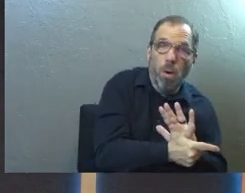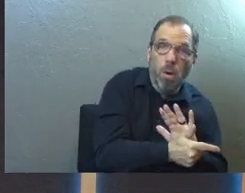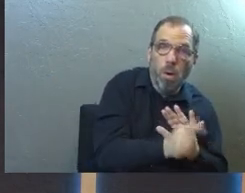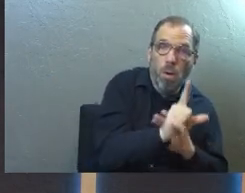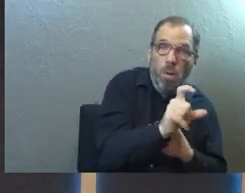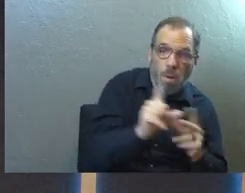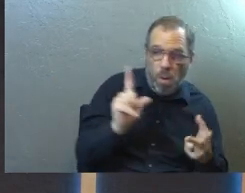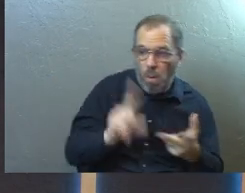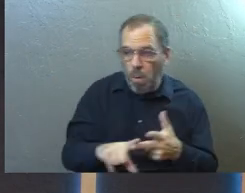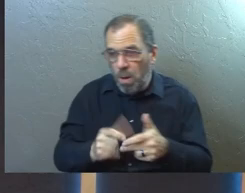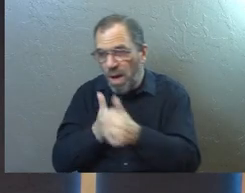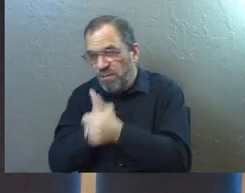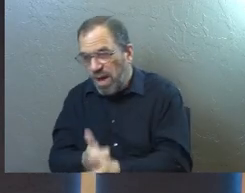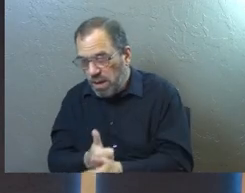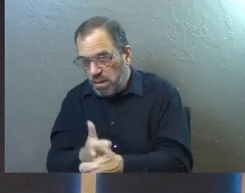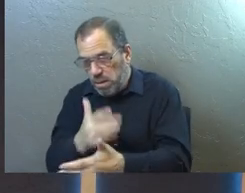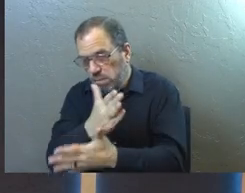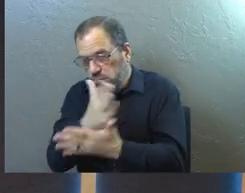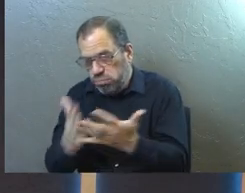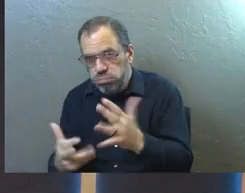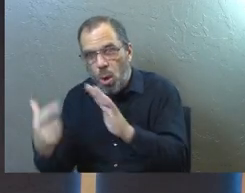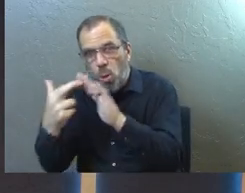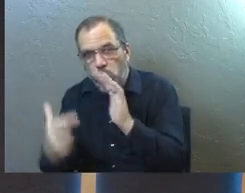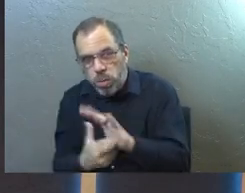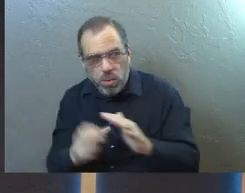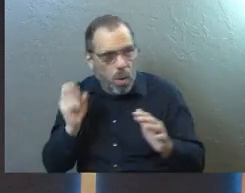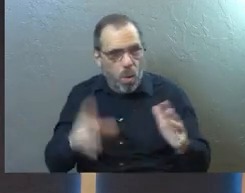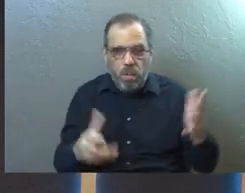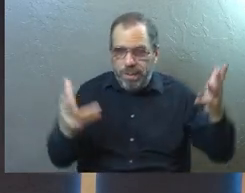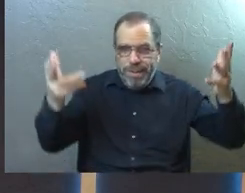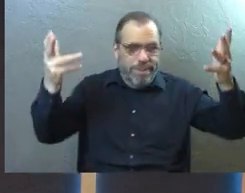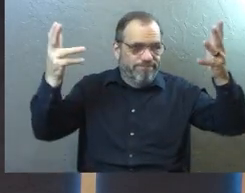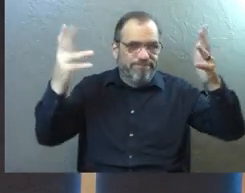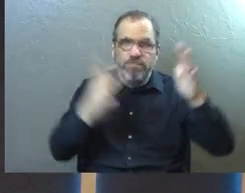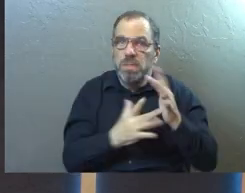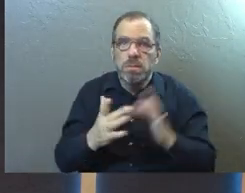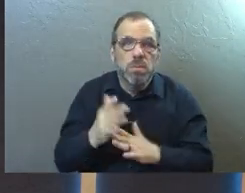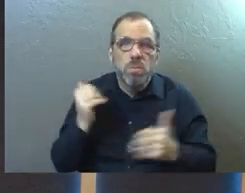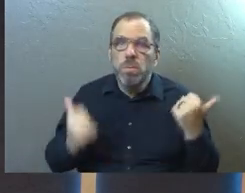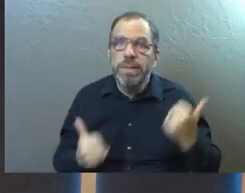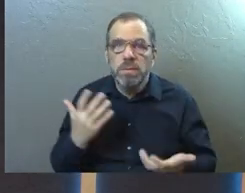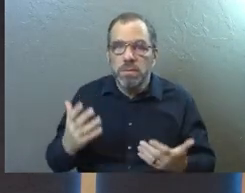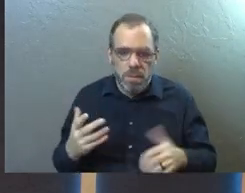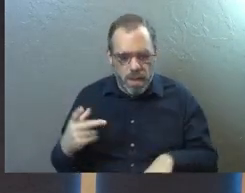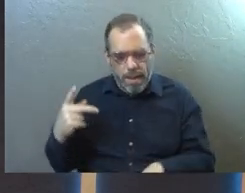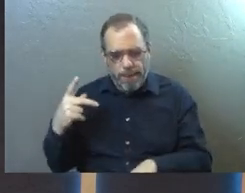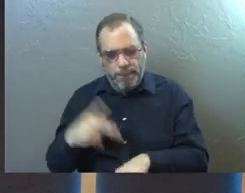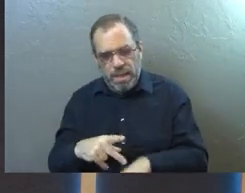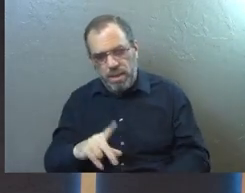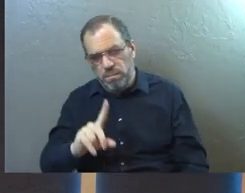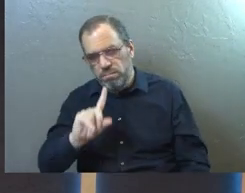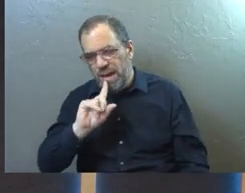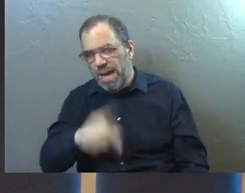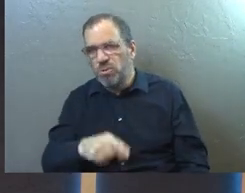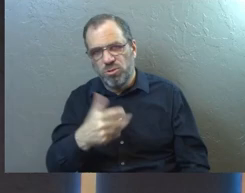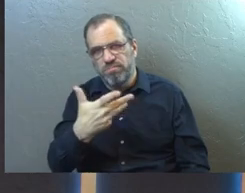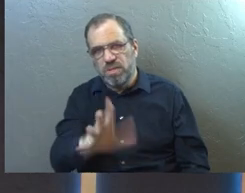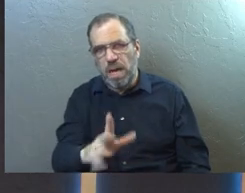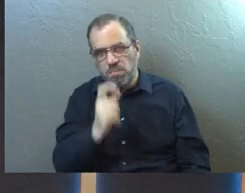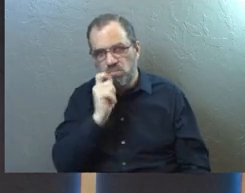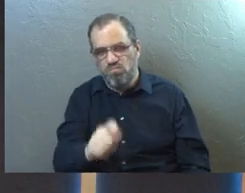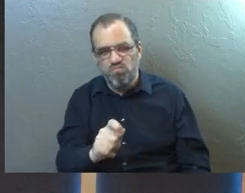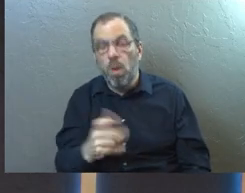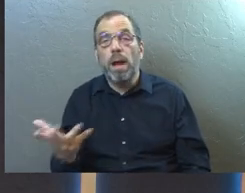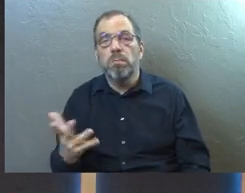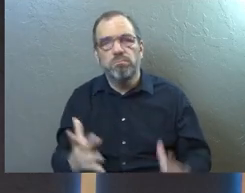Does it have anything to do with following these set of rules or is it just Jesus? And Peter answers definitively in this moment,